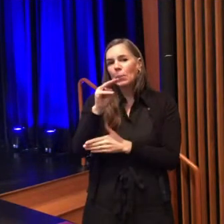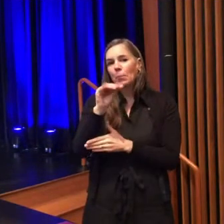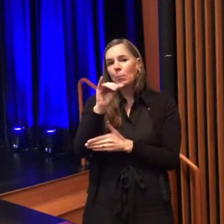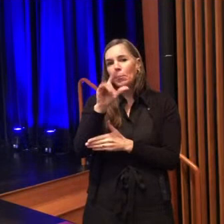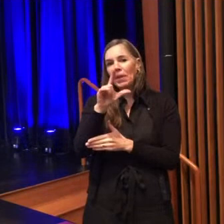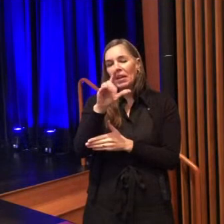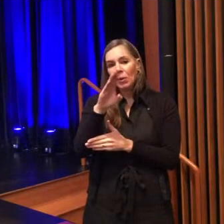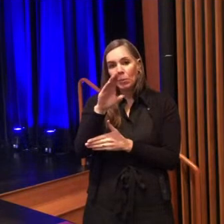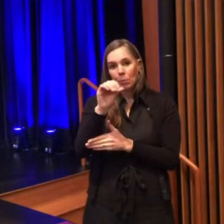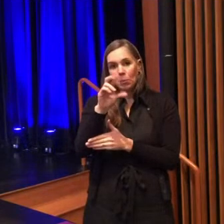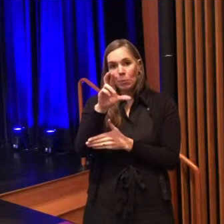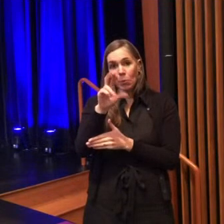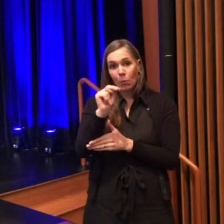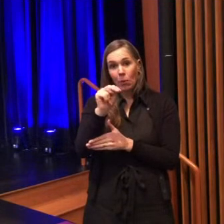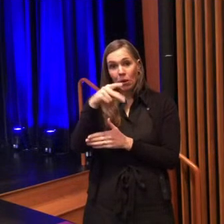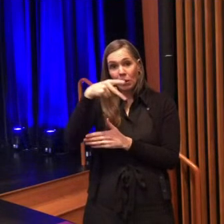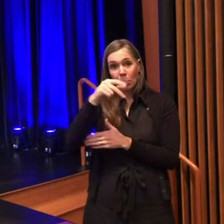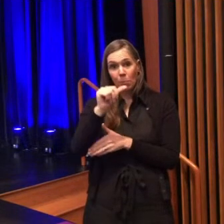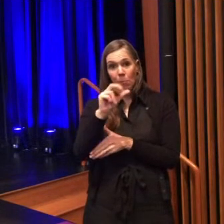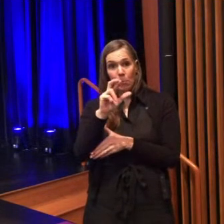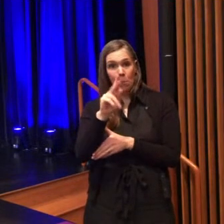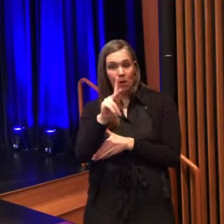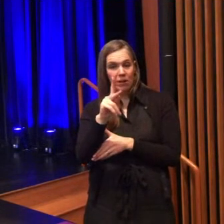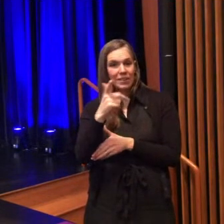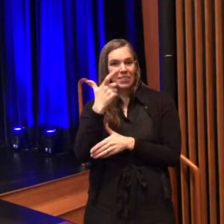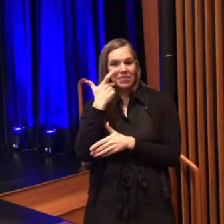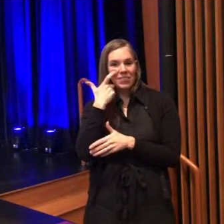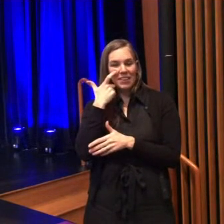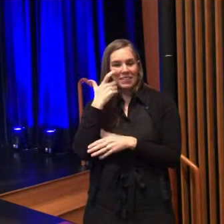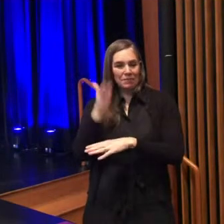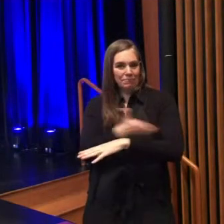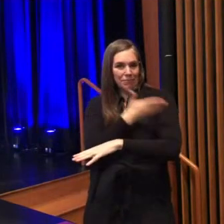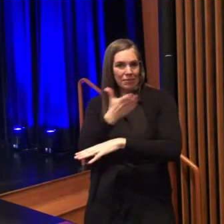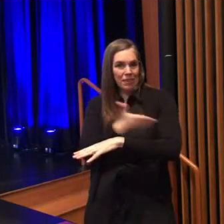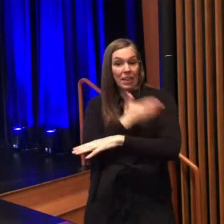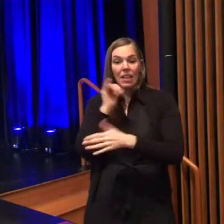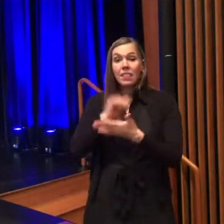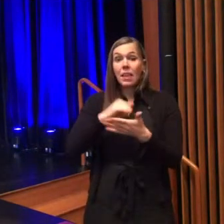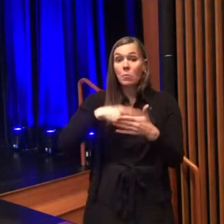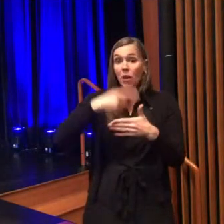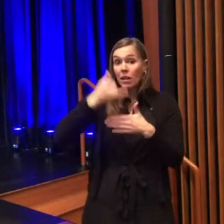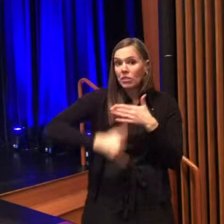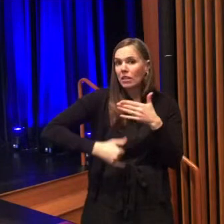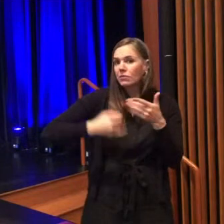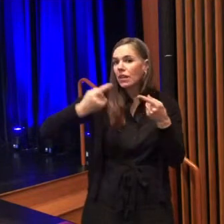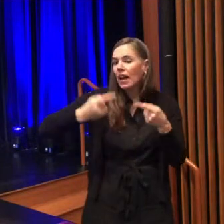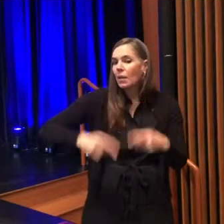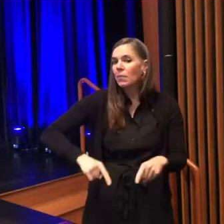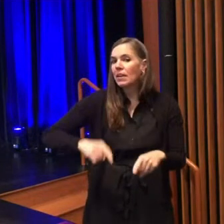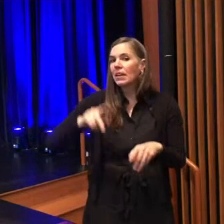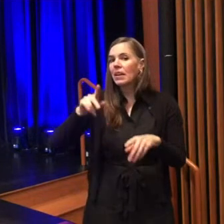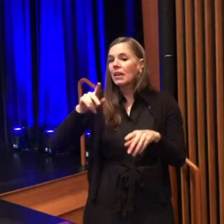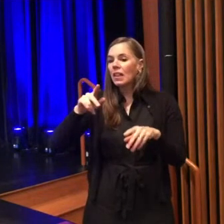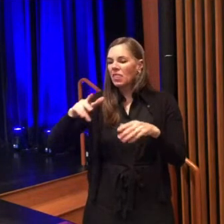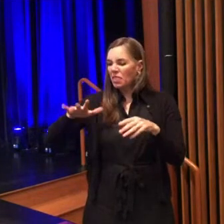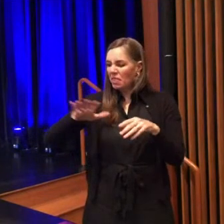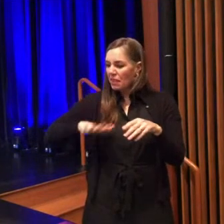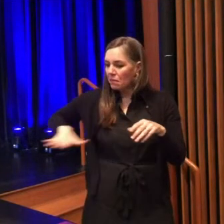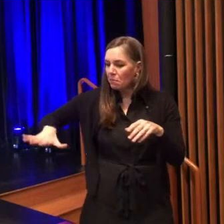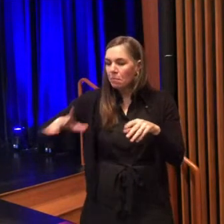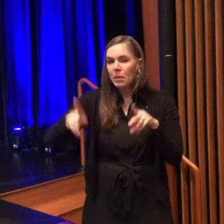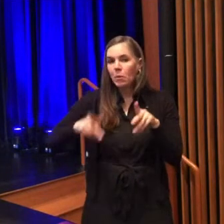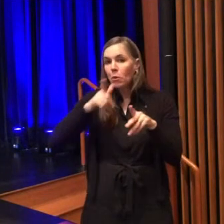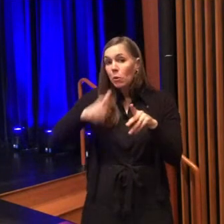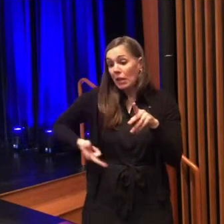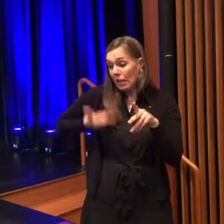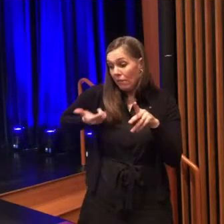which was recently redone this project was elevated several years ago by neighbors in the blocks around milburn park a park at the